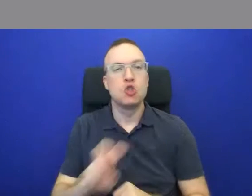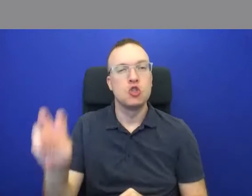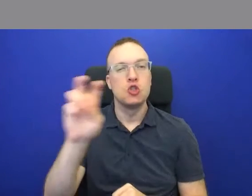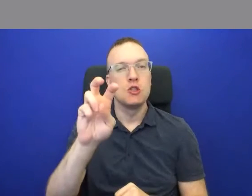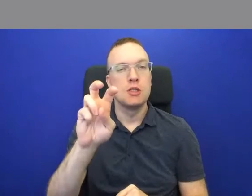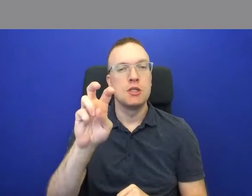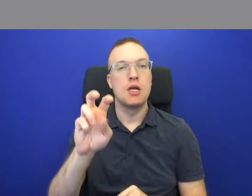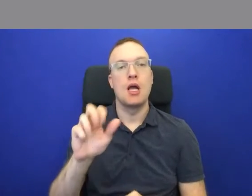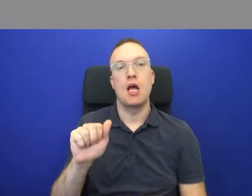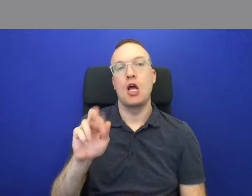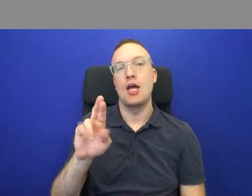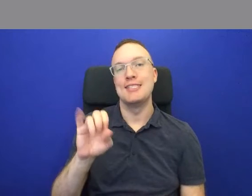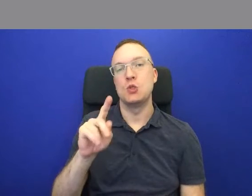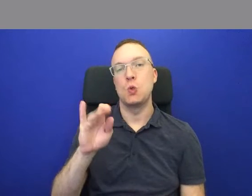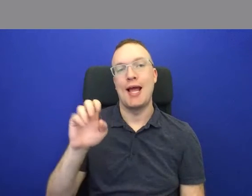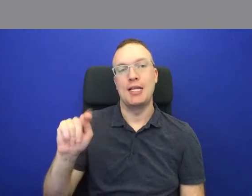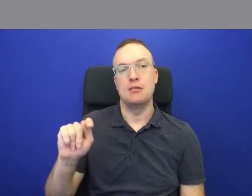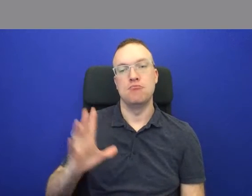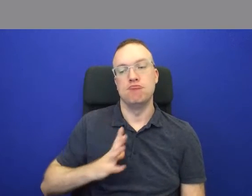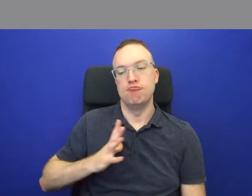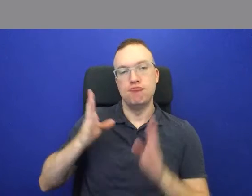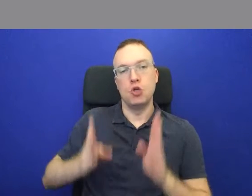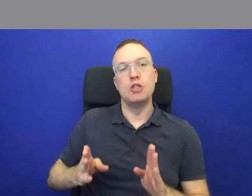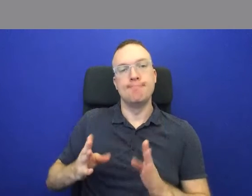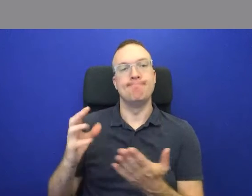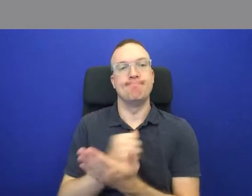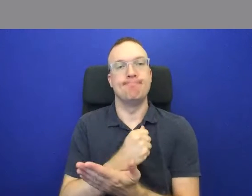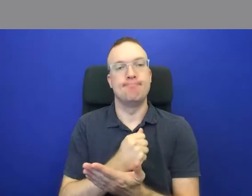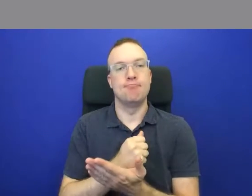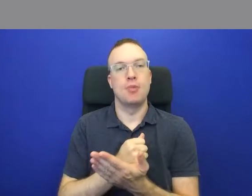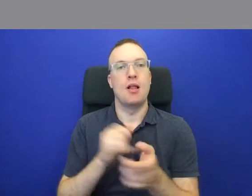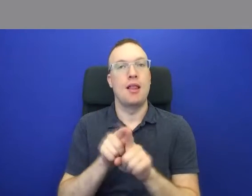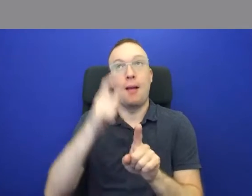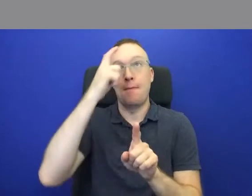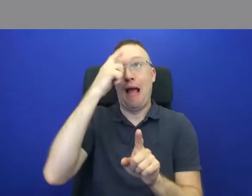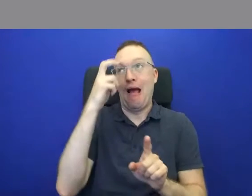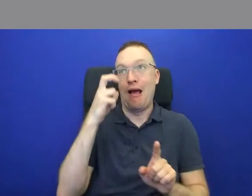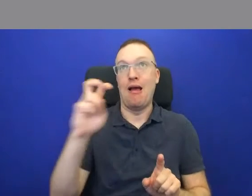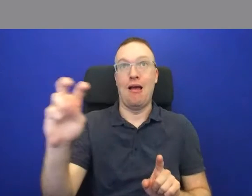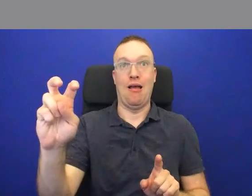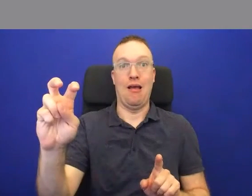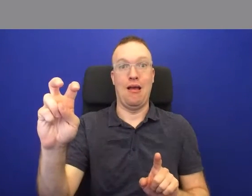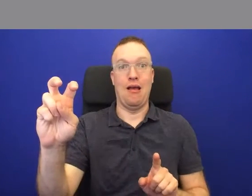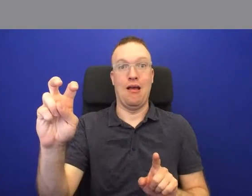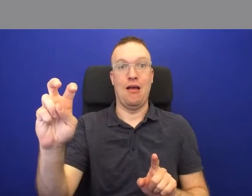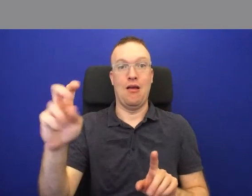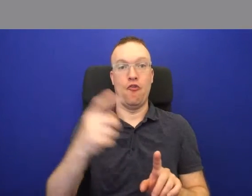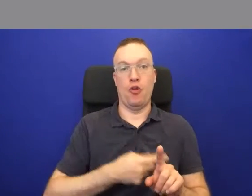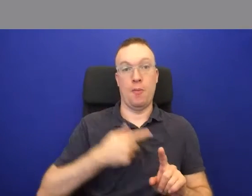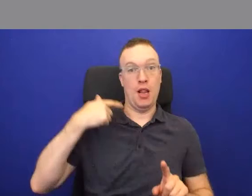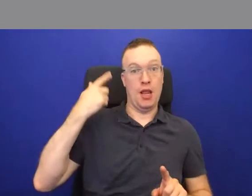aristocrat might take. A pilgrimage of the mind as they cross from London